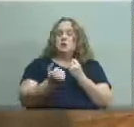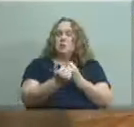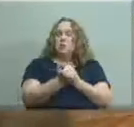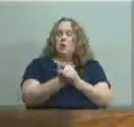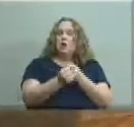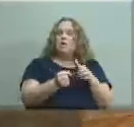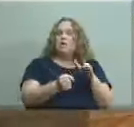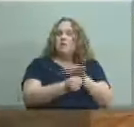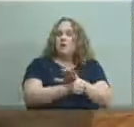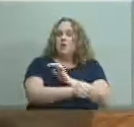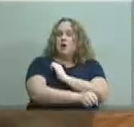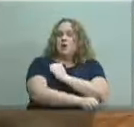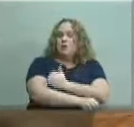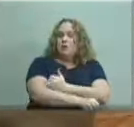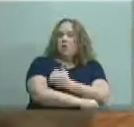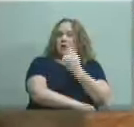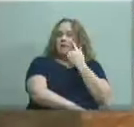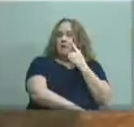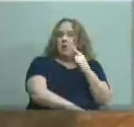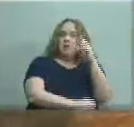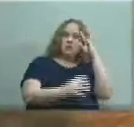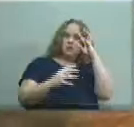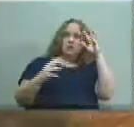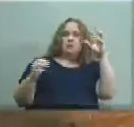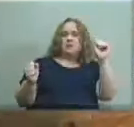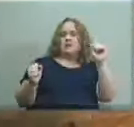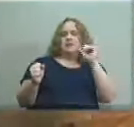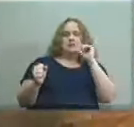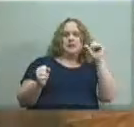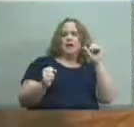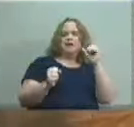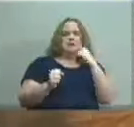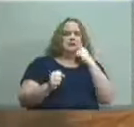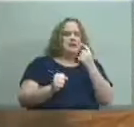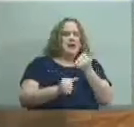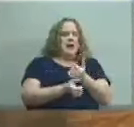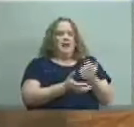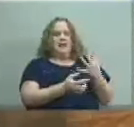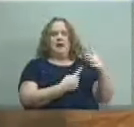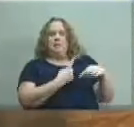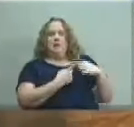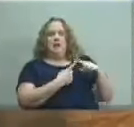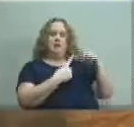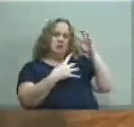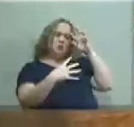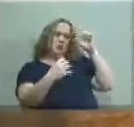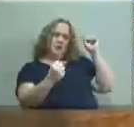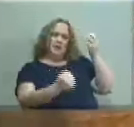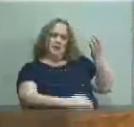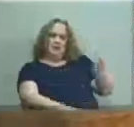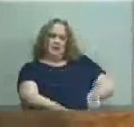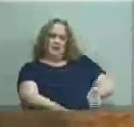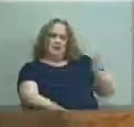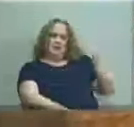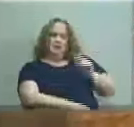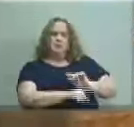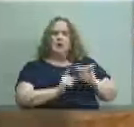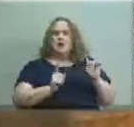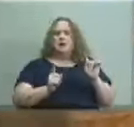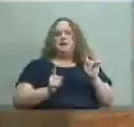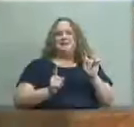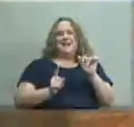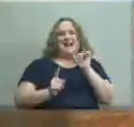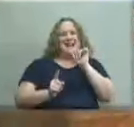county public schools it's not a it's not a statement on the superintendent's capability but what i have not been